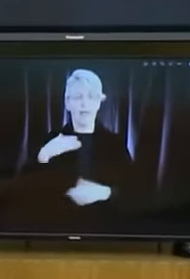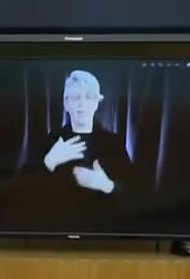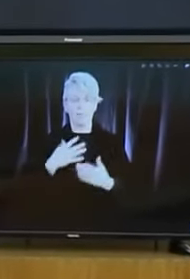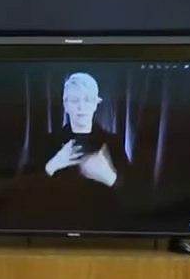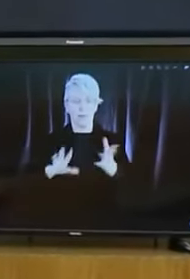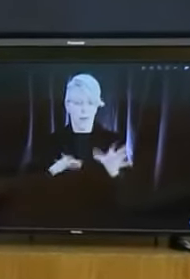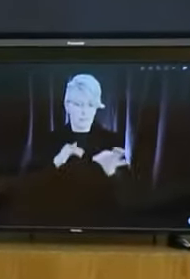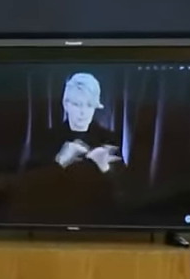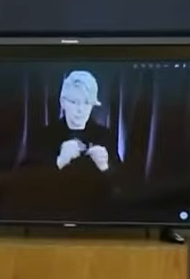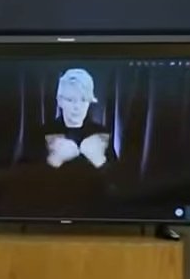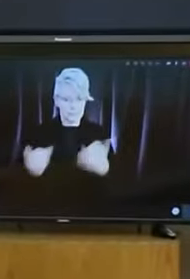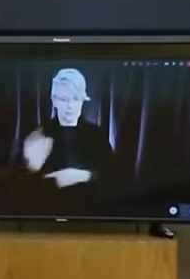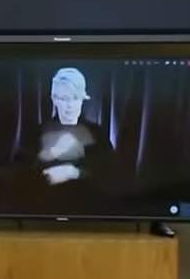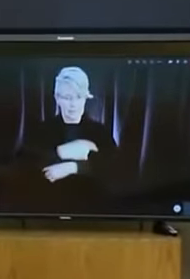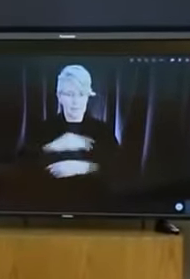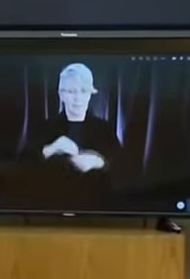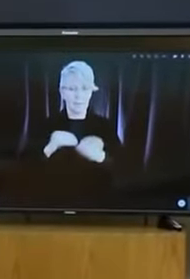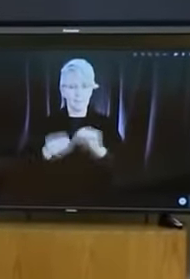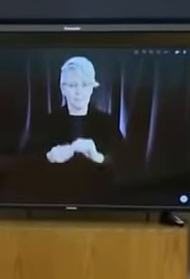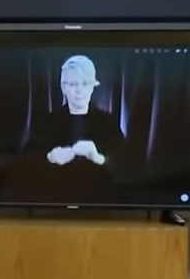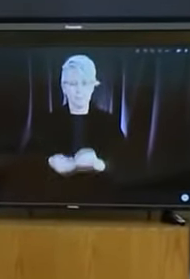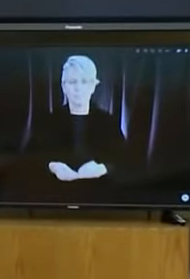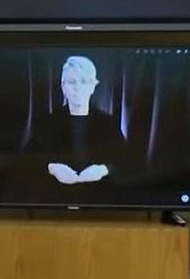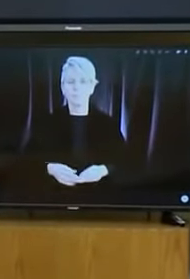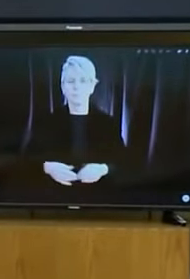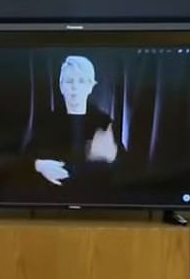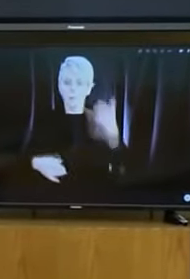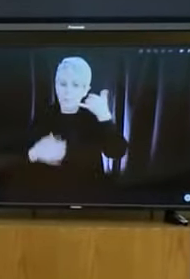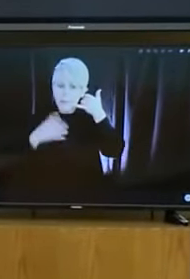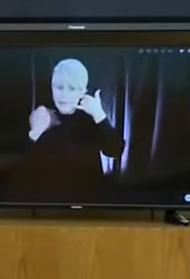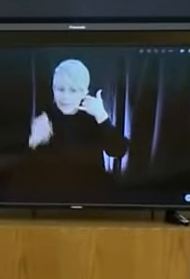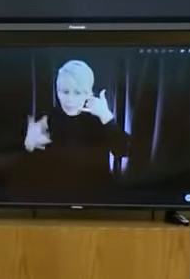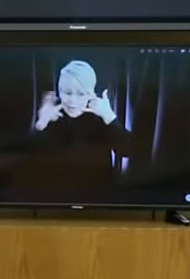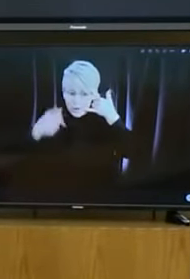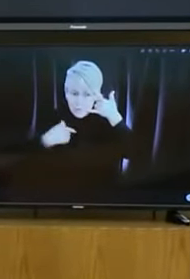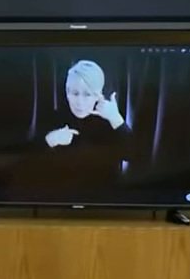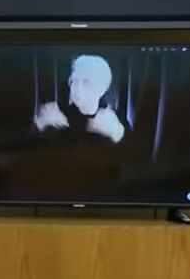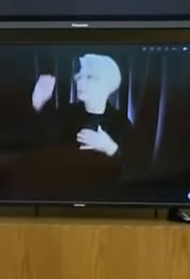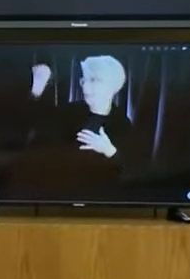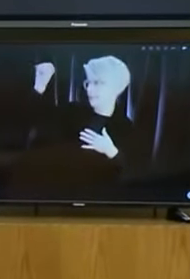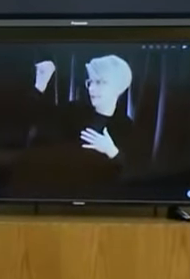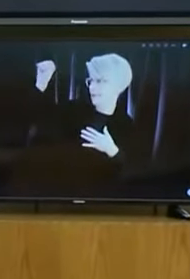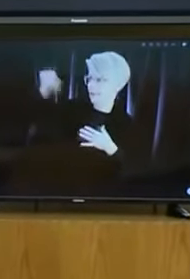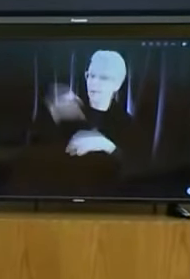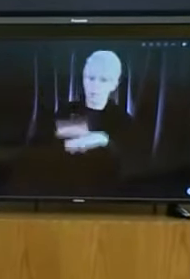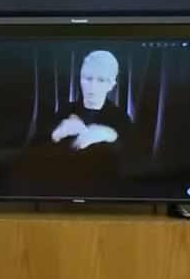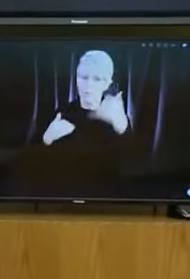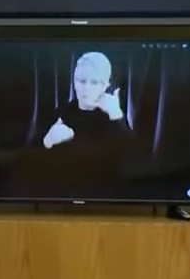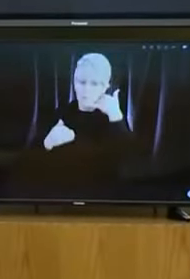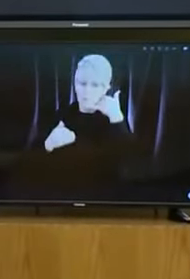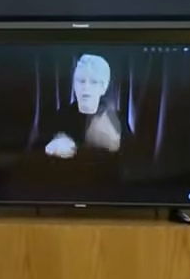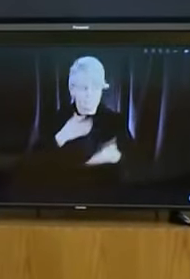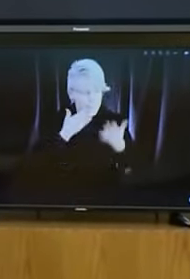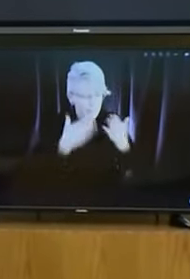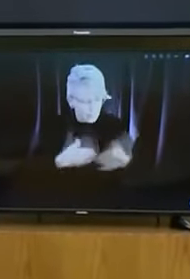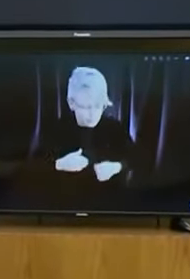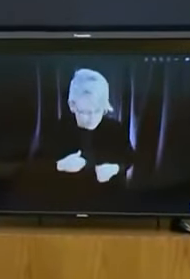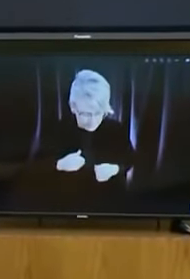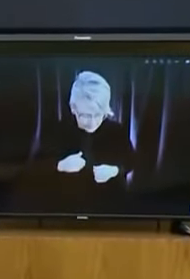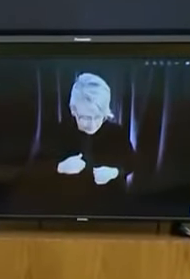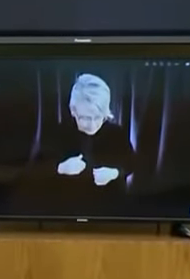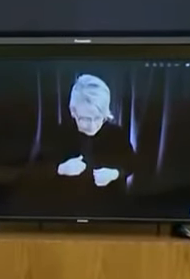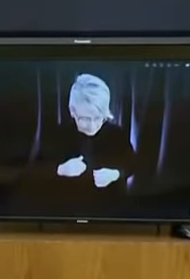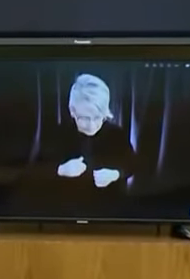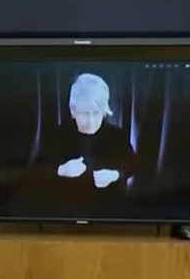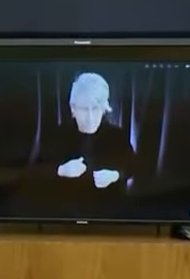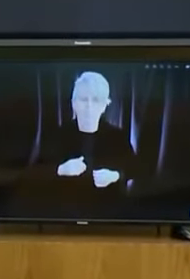thank you can you hear me yes thank you so um thank